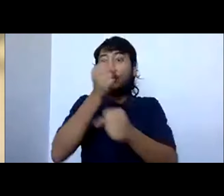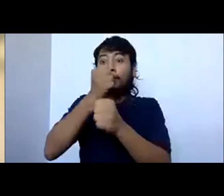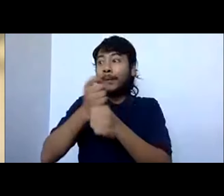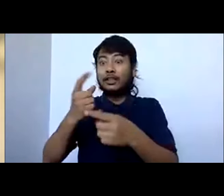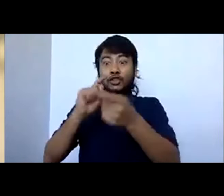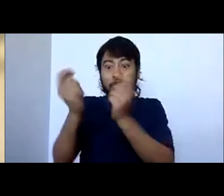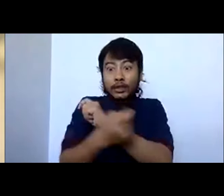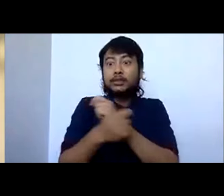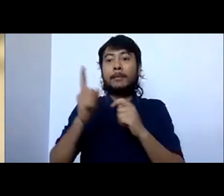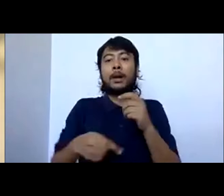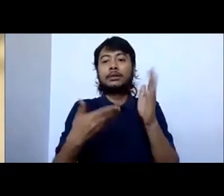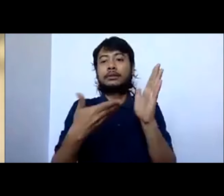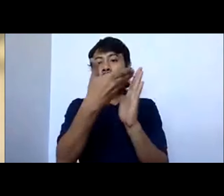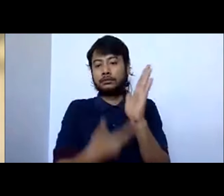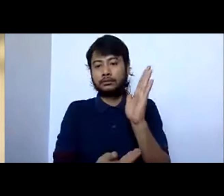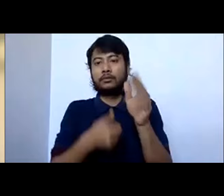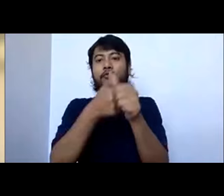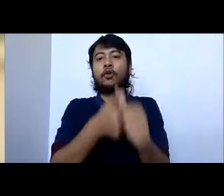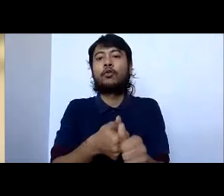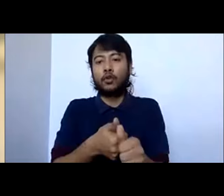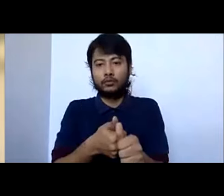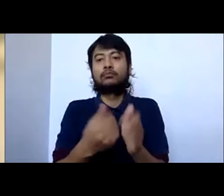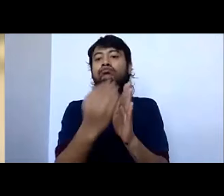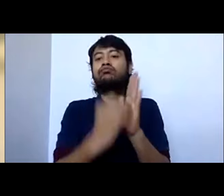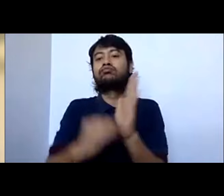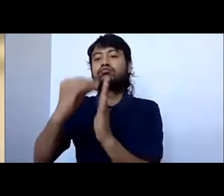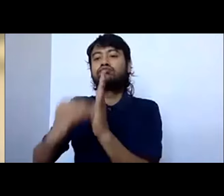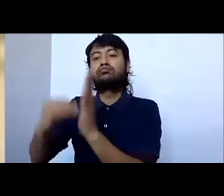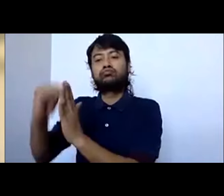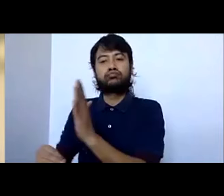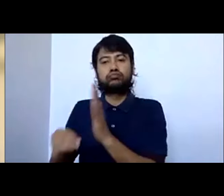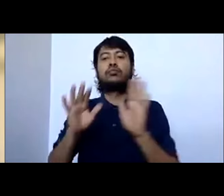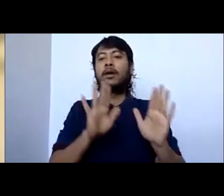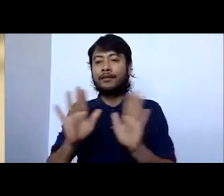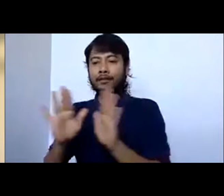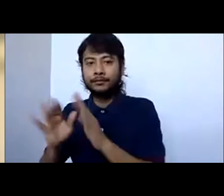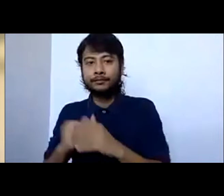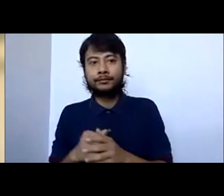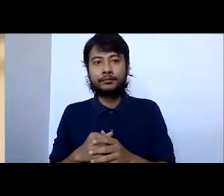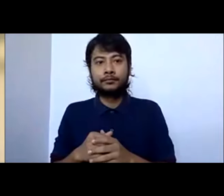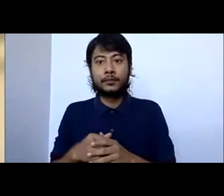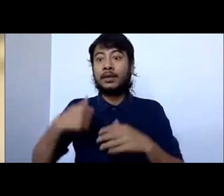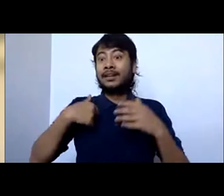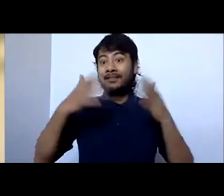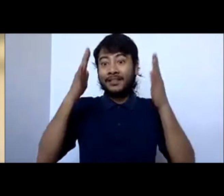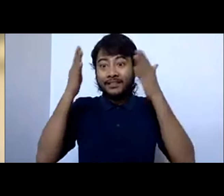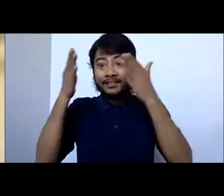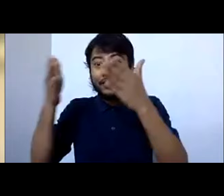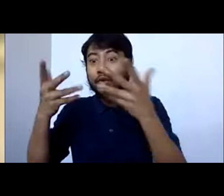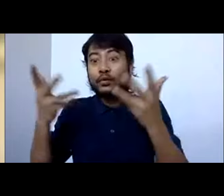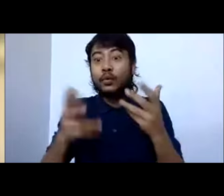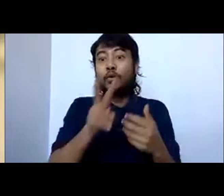Now we're taking the next steps. So we want to be ambitious. We've set a goal for 100% renewable electricity by 2030,